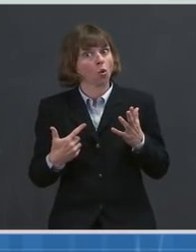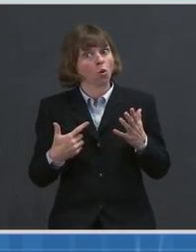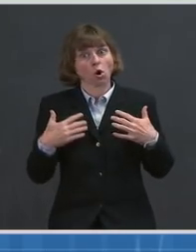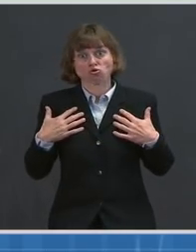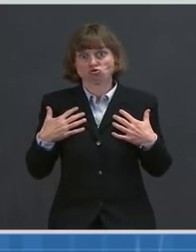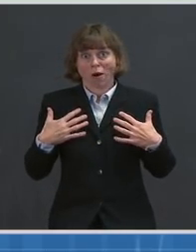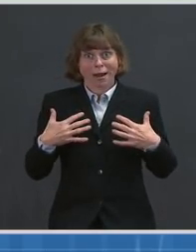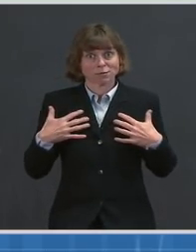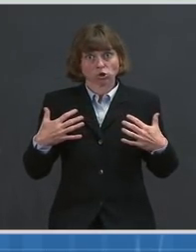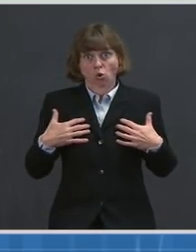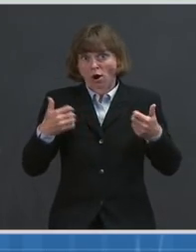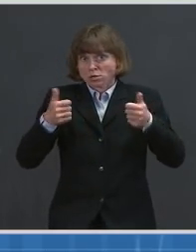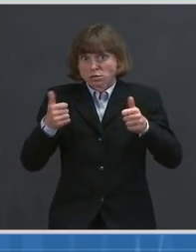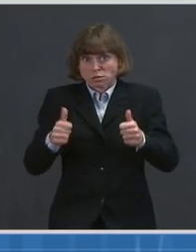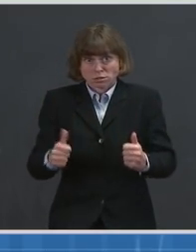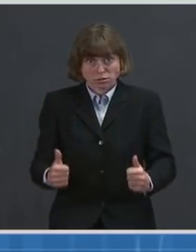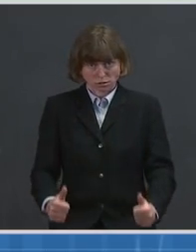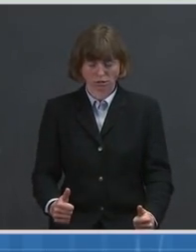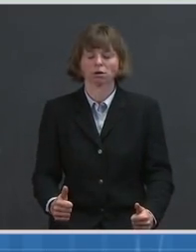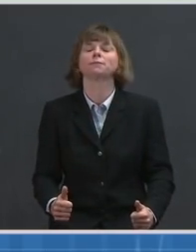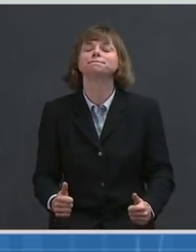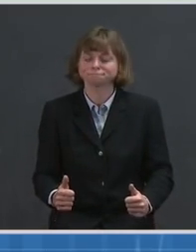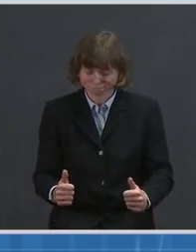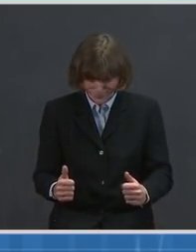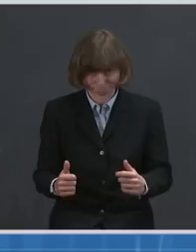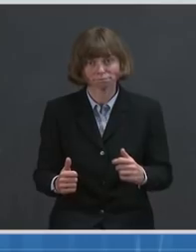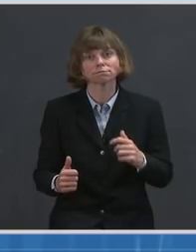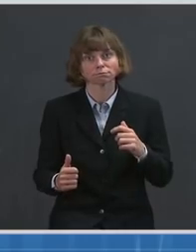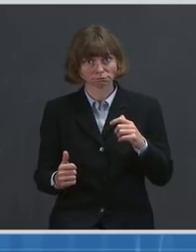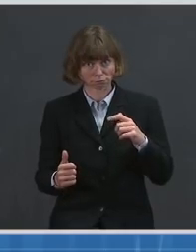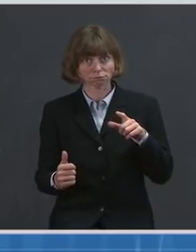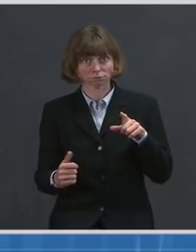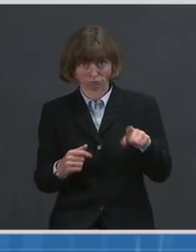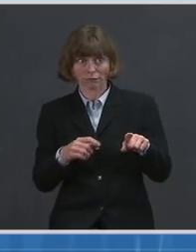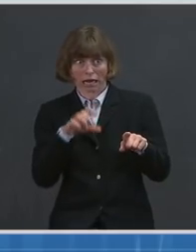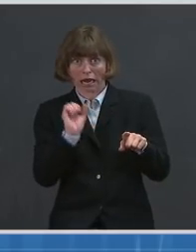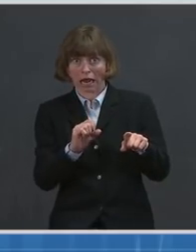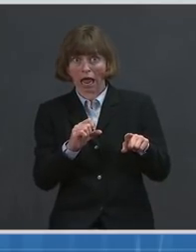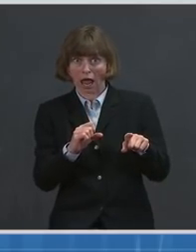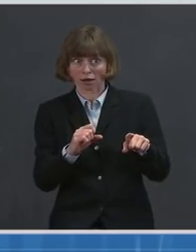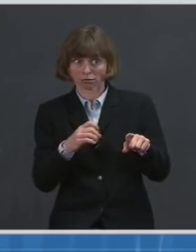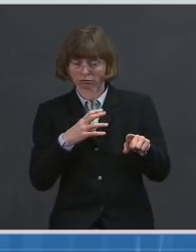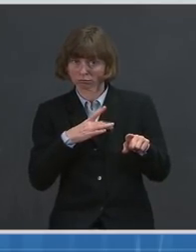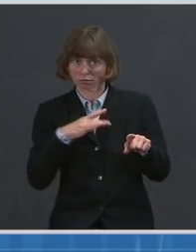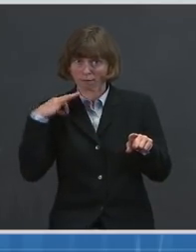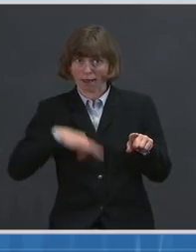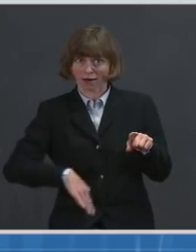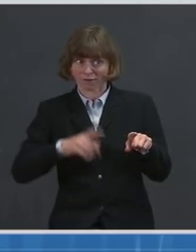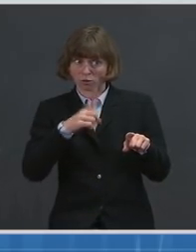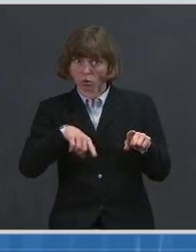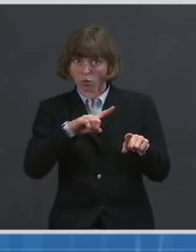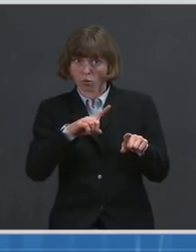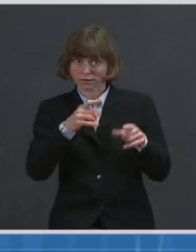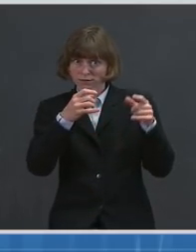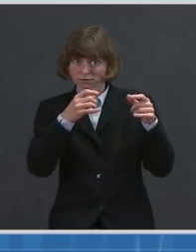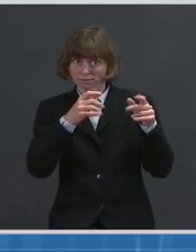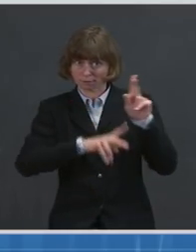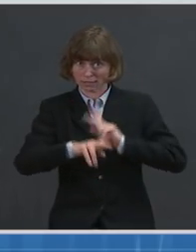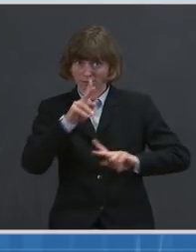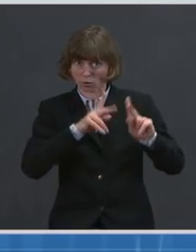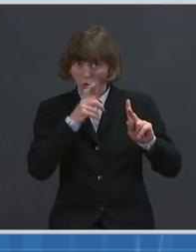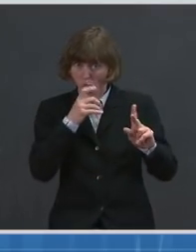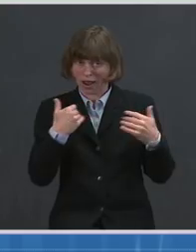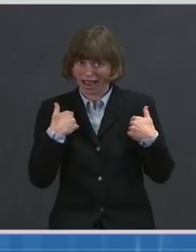decompensation, showed that it was useful in the treatment of these individuals who were exhibiting this